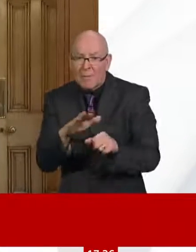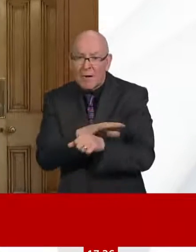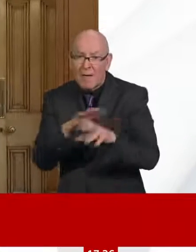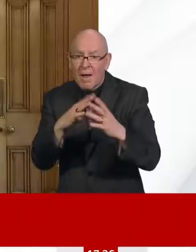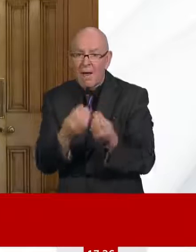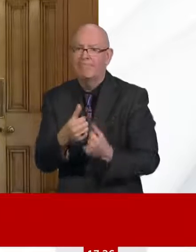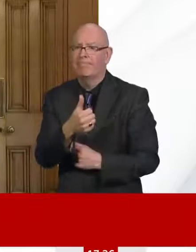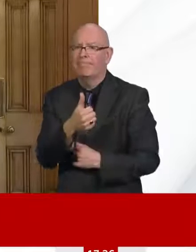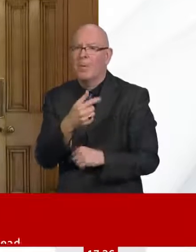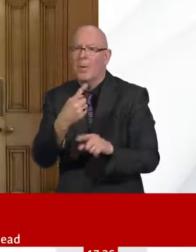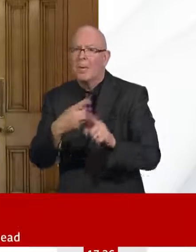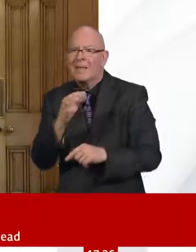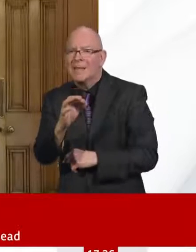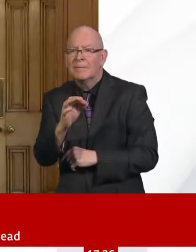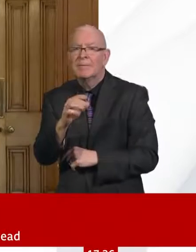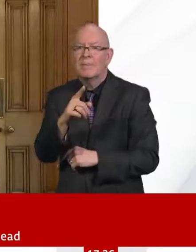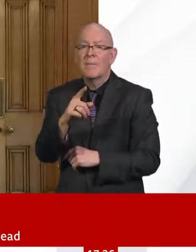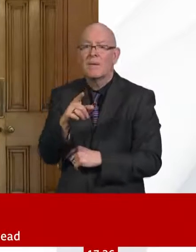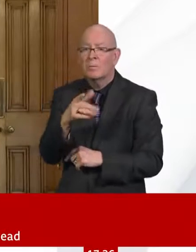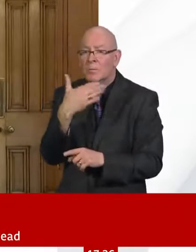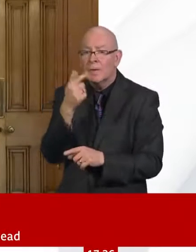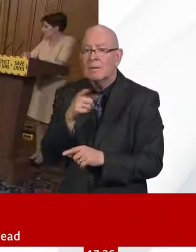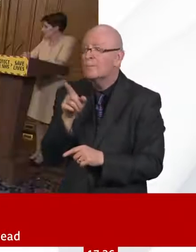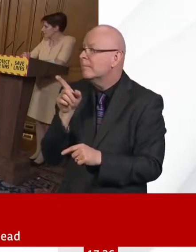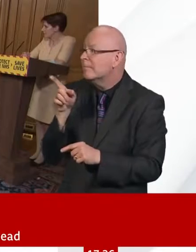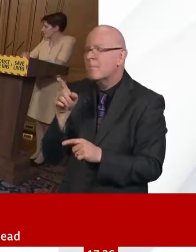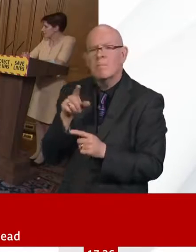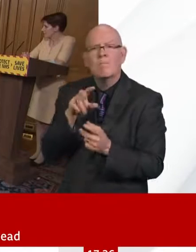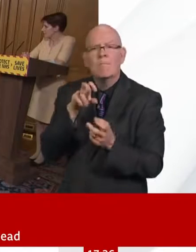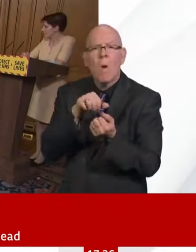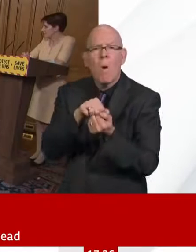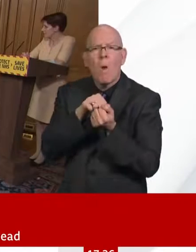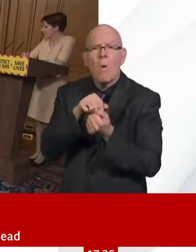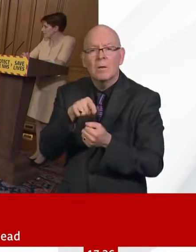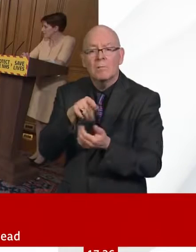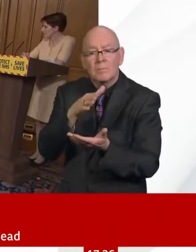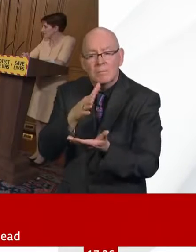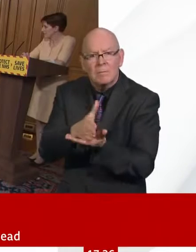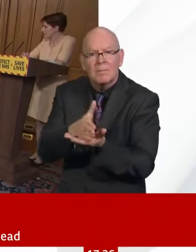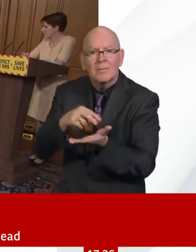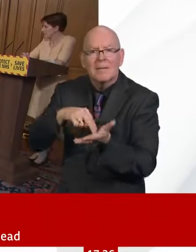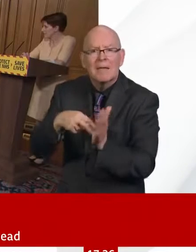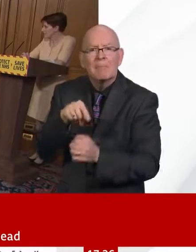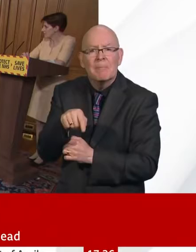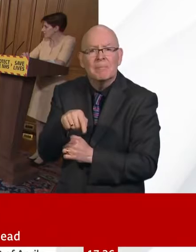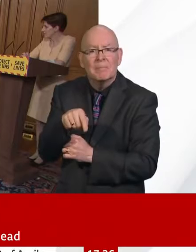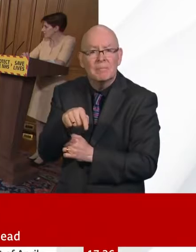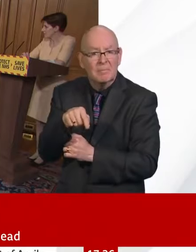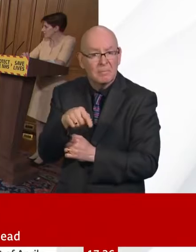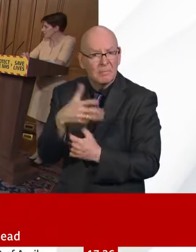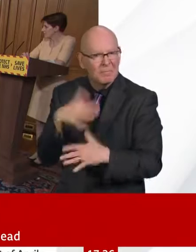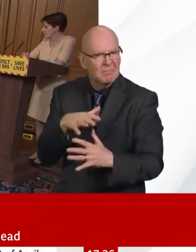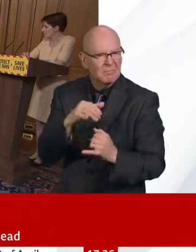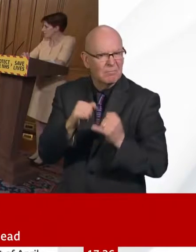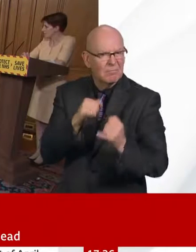who say you should be taking 100% of the risk, certainly for the smaller companies, for loans under £203,000. One of your predecessors, George Osborne,